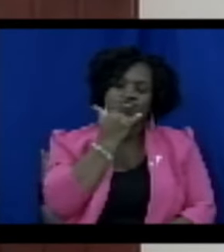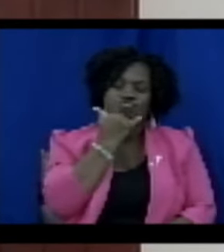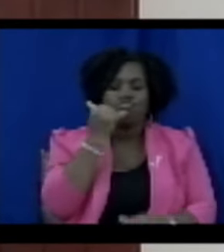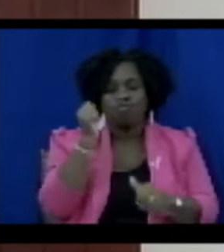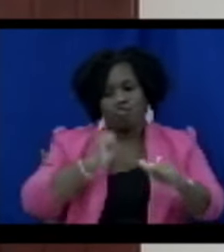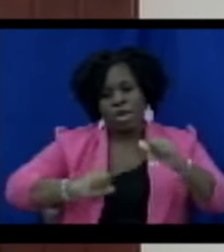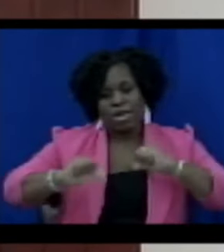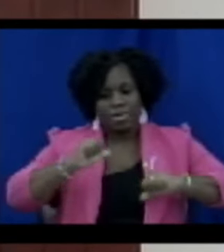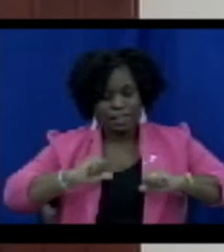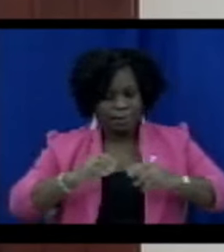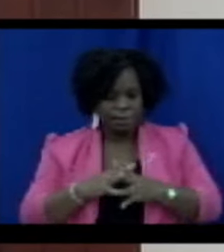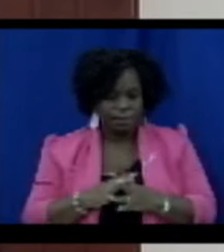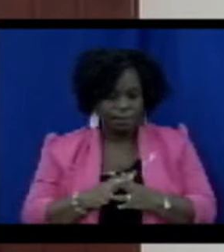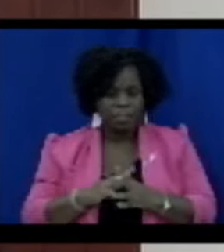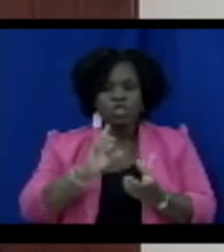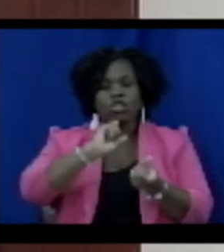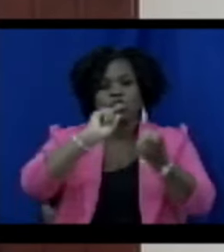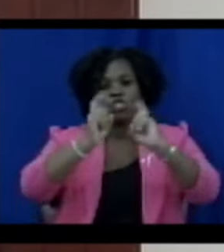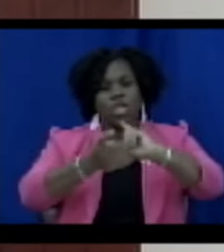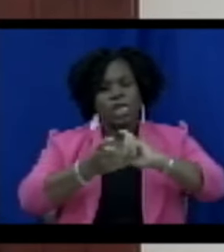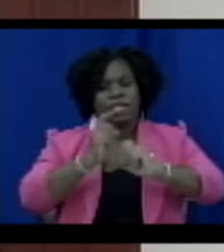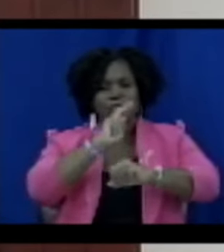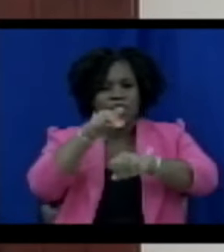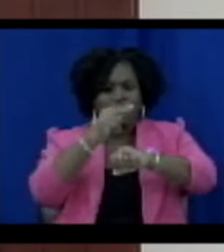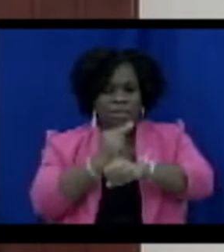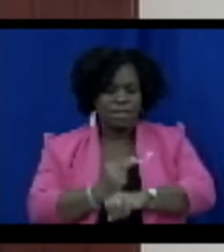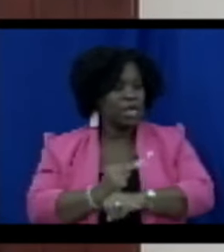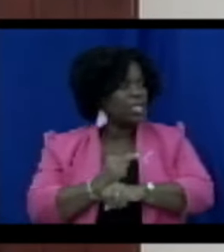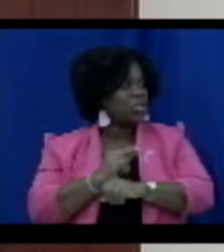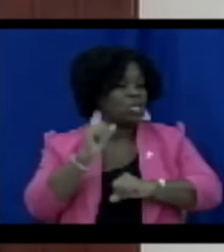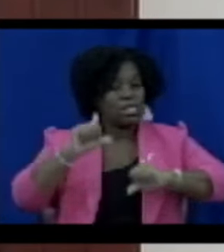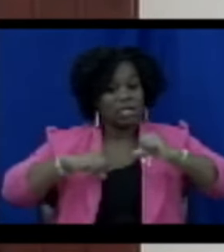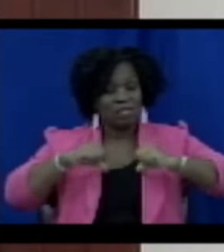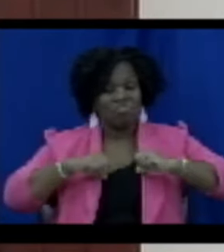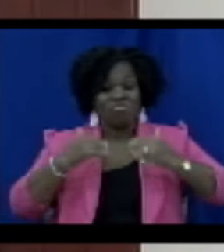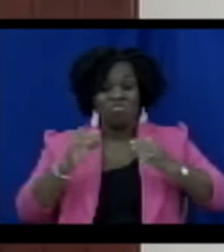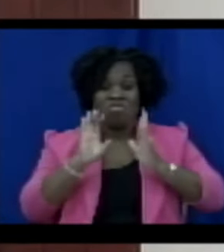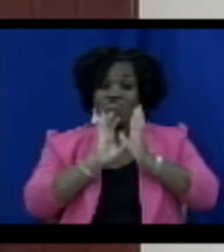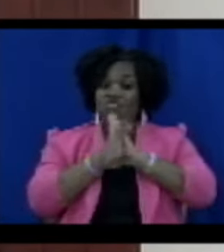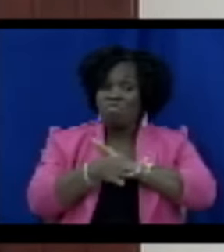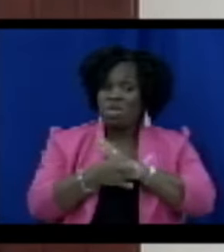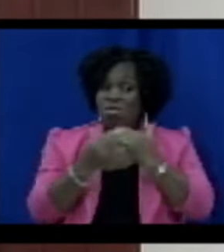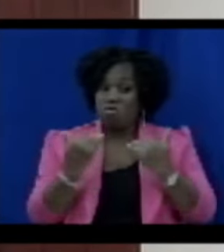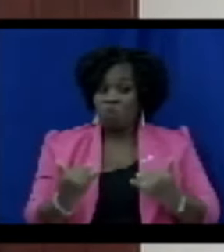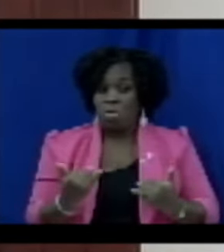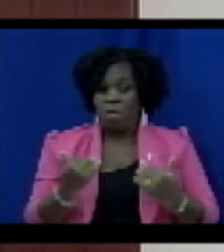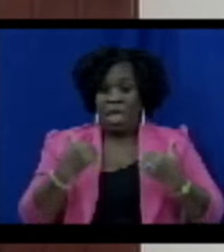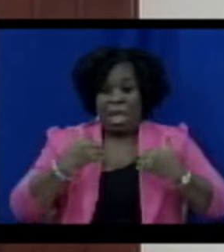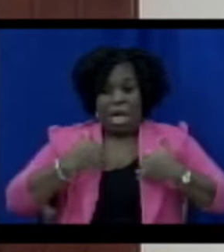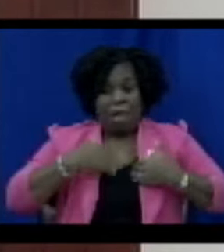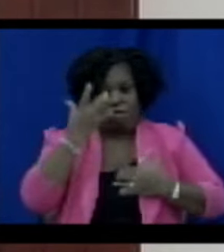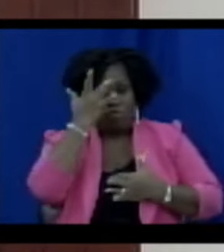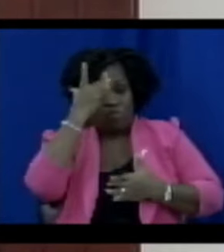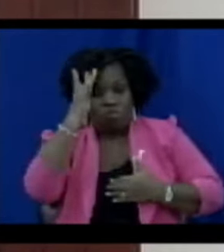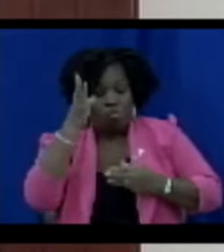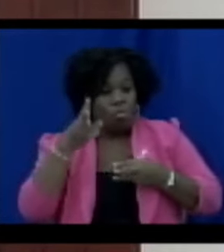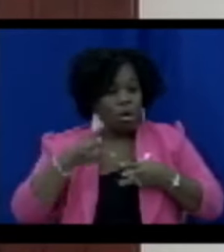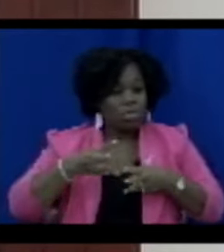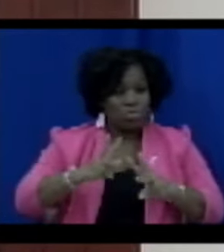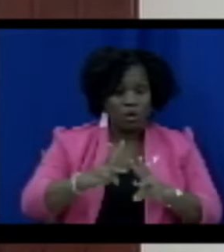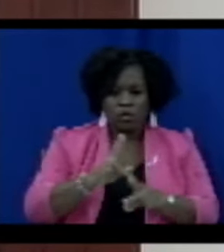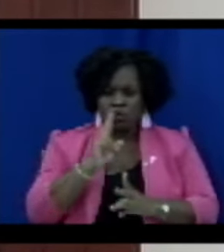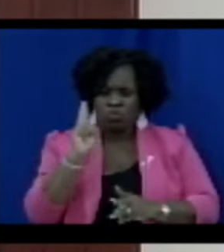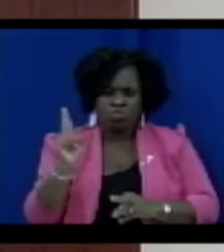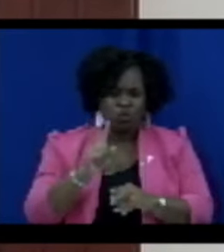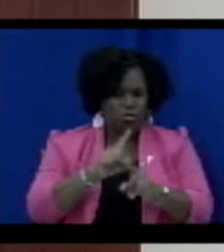nature of criminal activities necessitates adjustments. Criminals are becoming more sophisticated in their methods, utilizing a wide range of